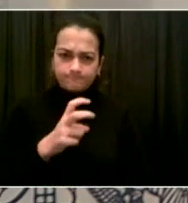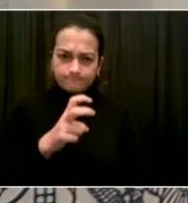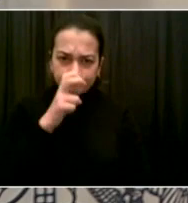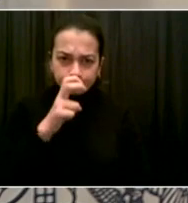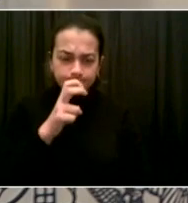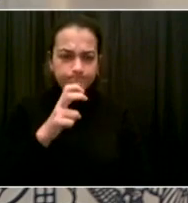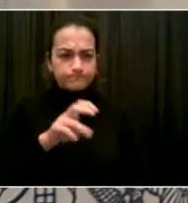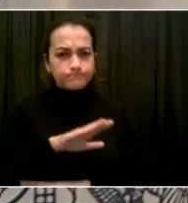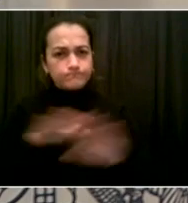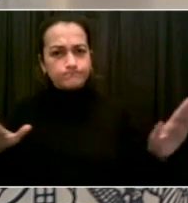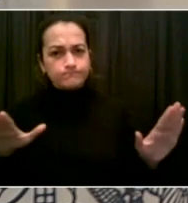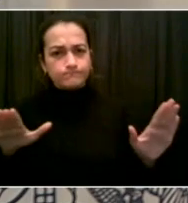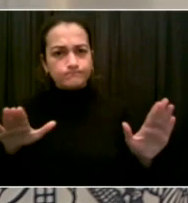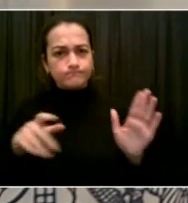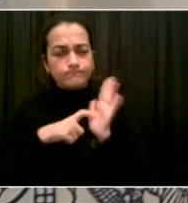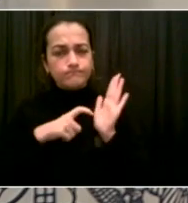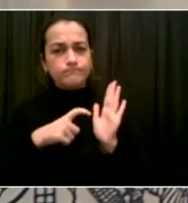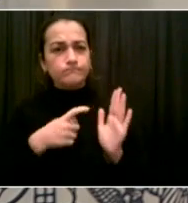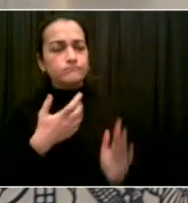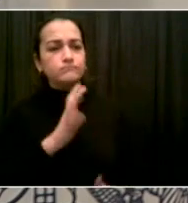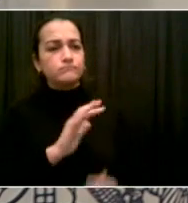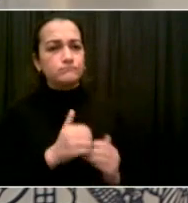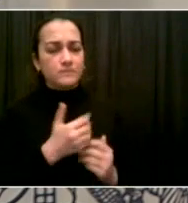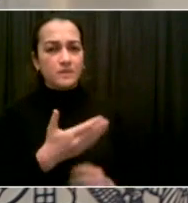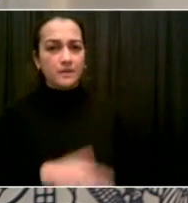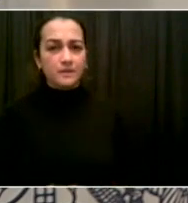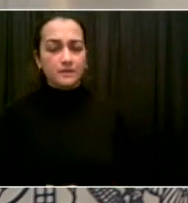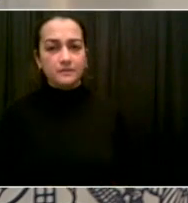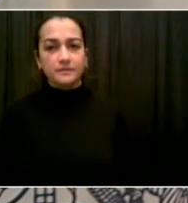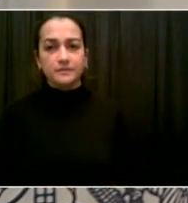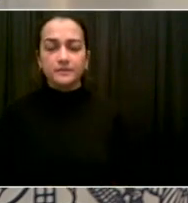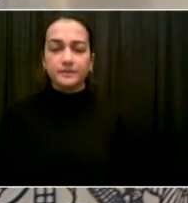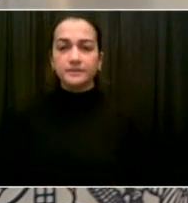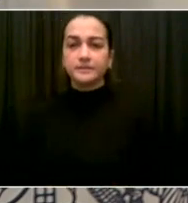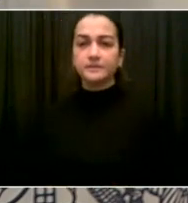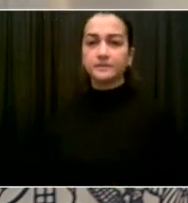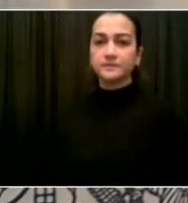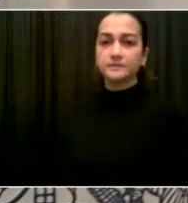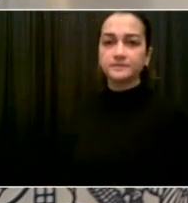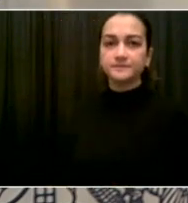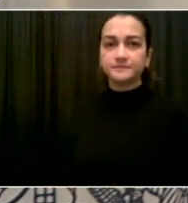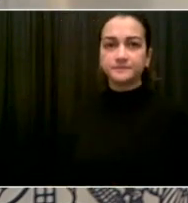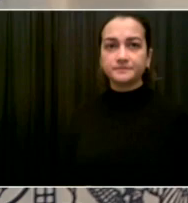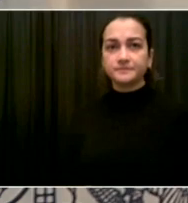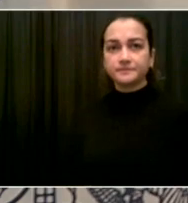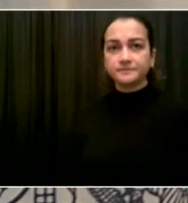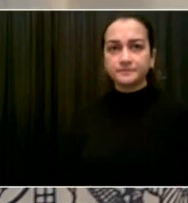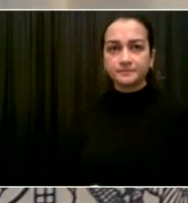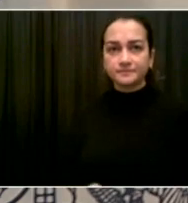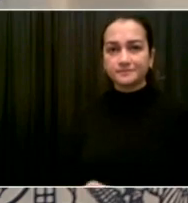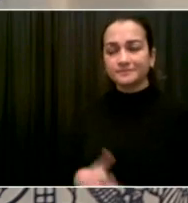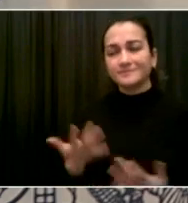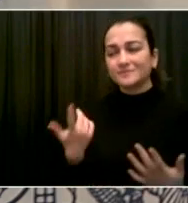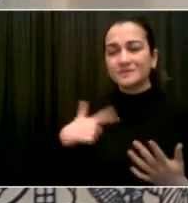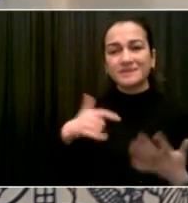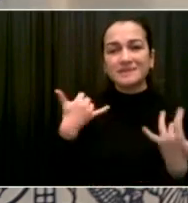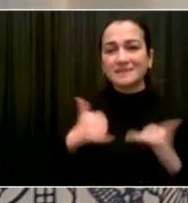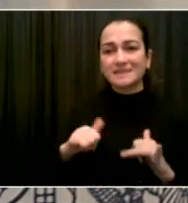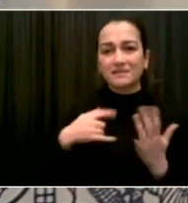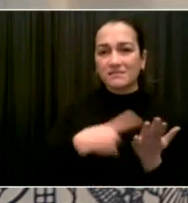do and what's the right strategy to both save lives and also protect livelihoods. We should avoid